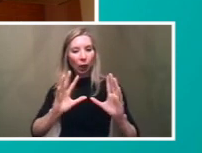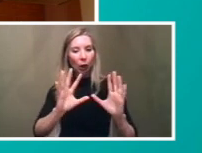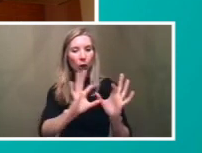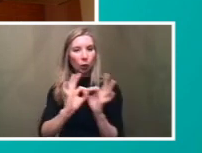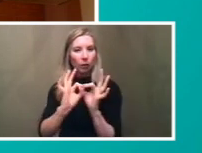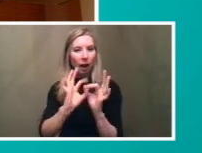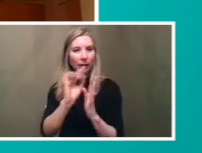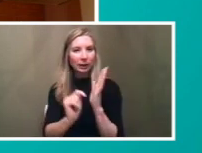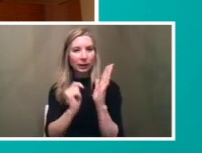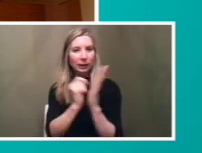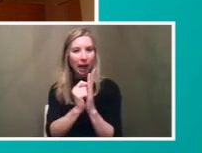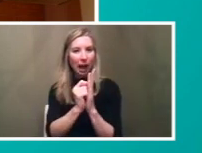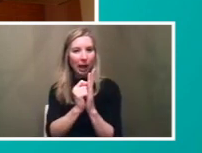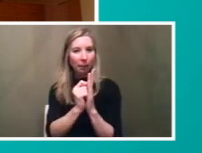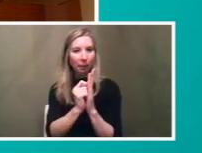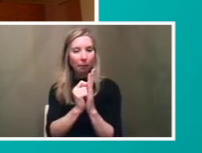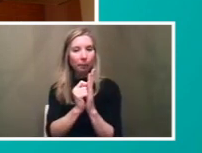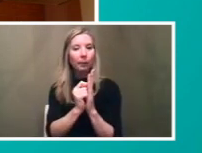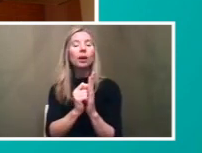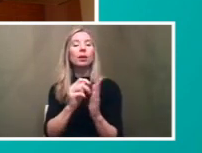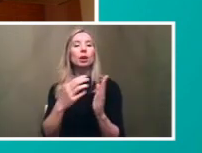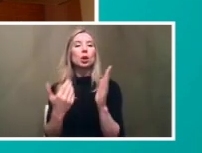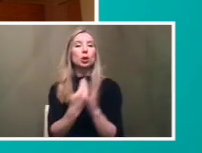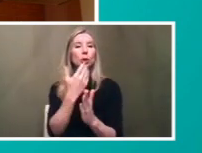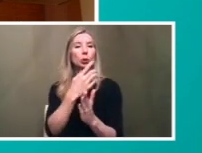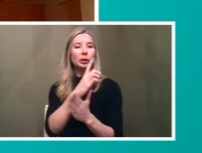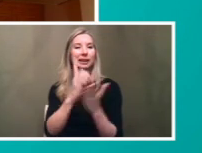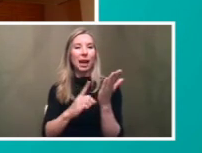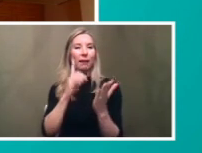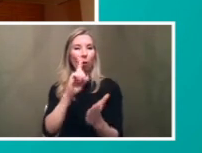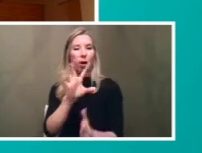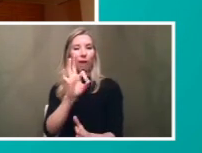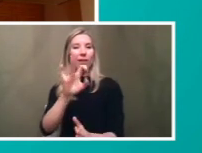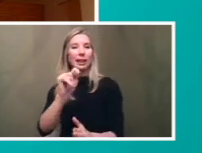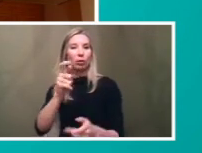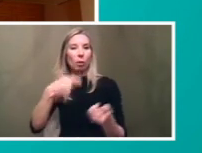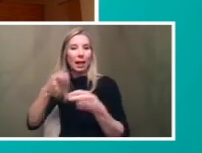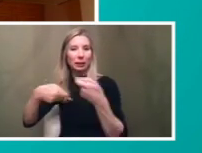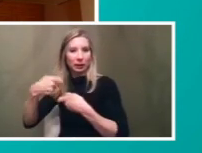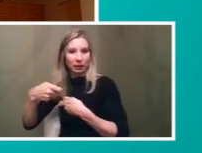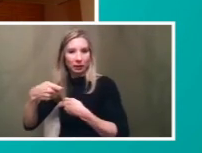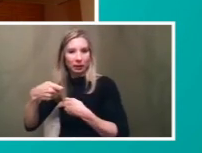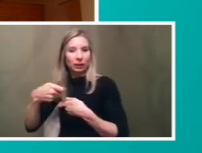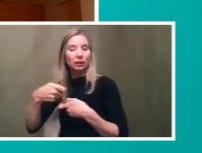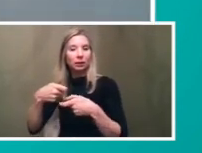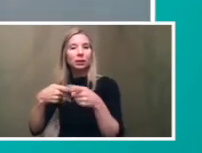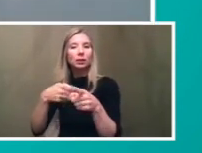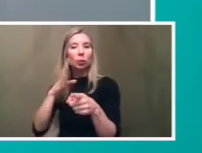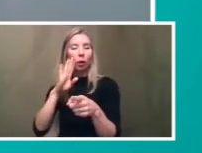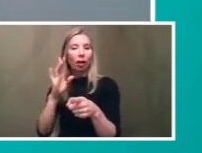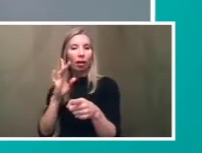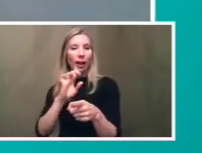redesign street infrastructure and fleet replacement um i can i can handle that um